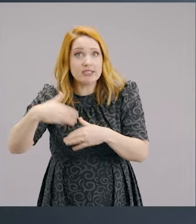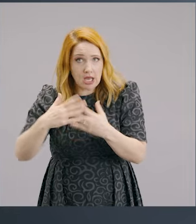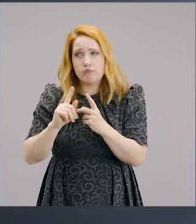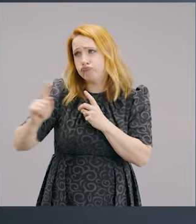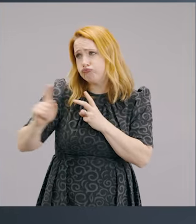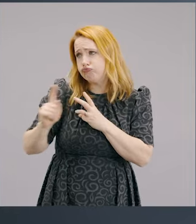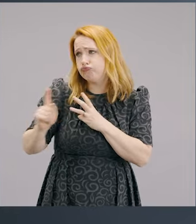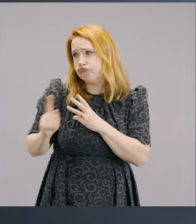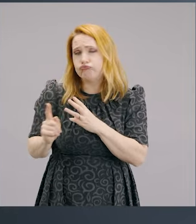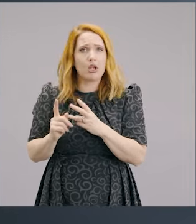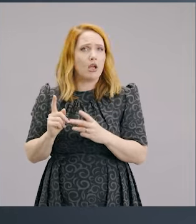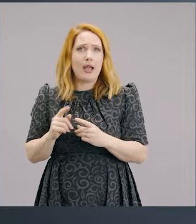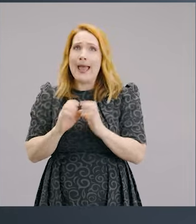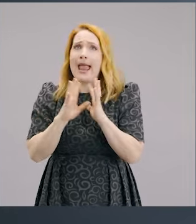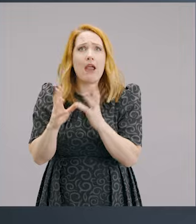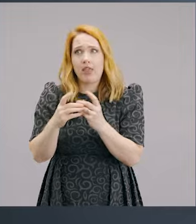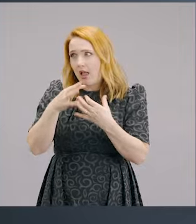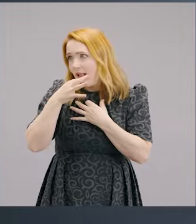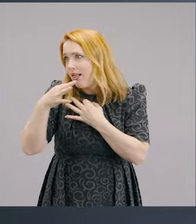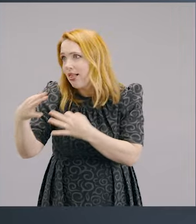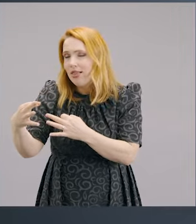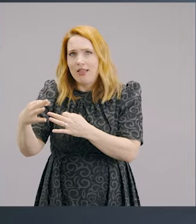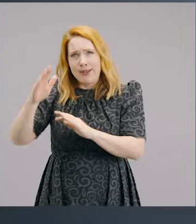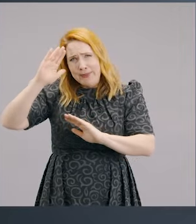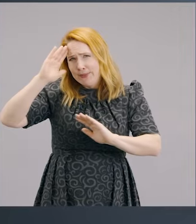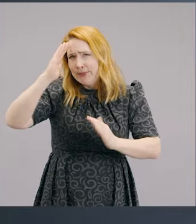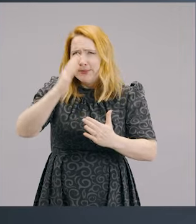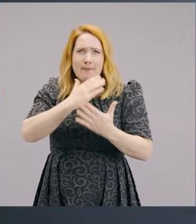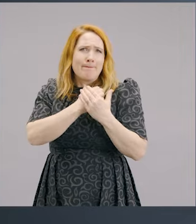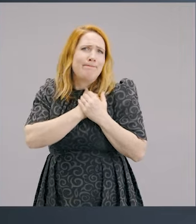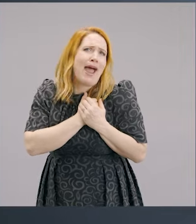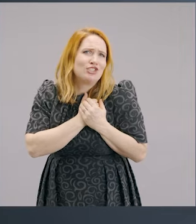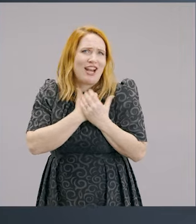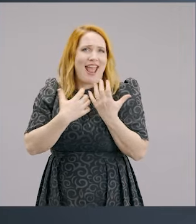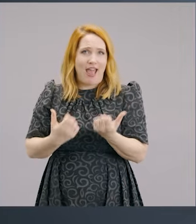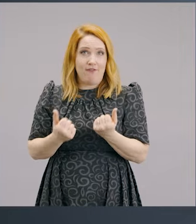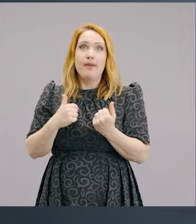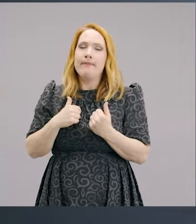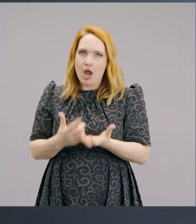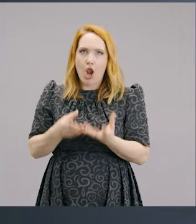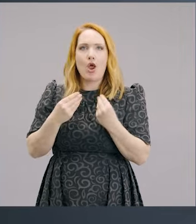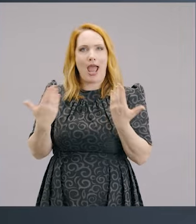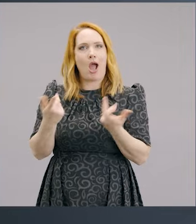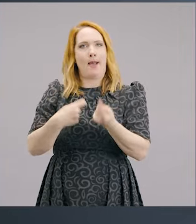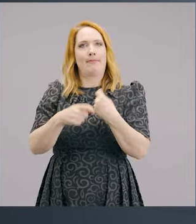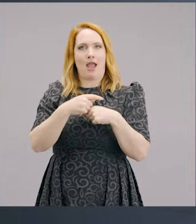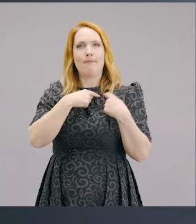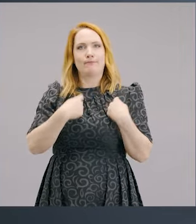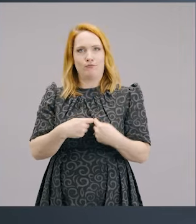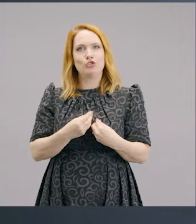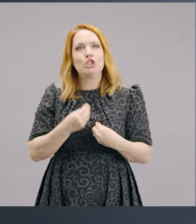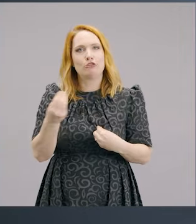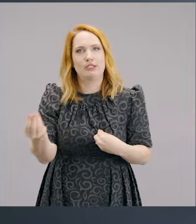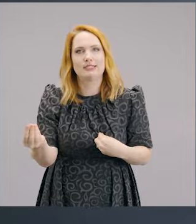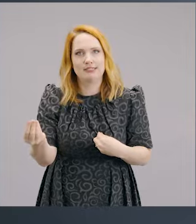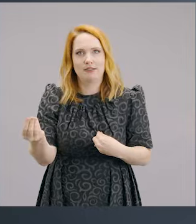conferences and seminars. I just went to everything because I was passionate and I learned how to become generous as well. That was a big